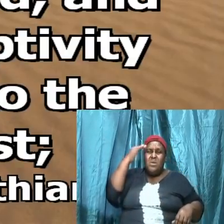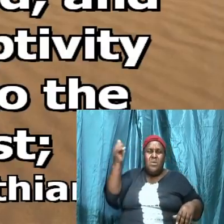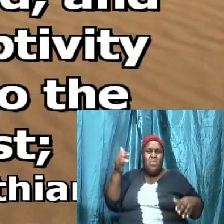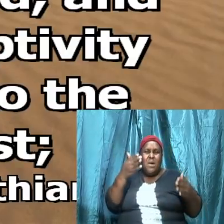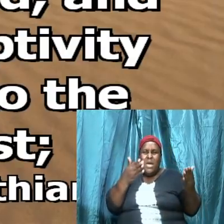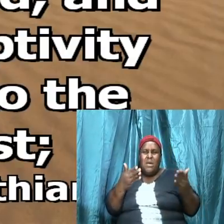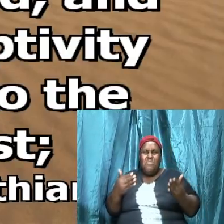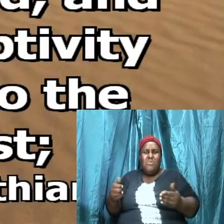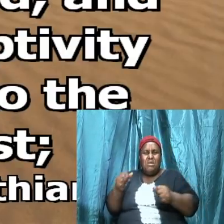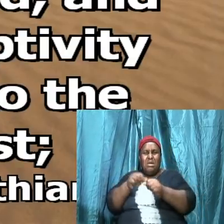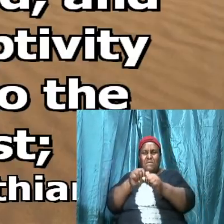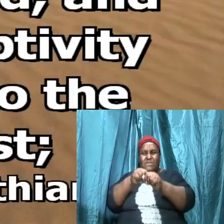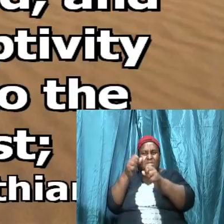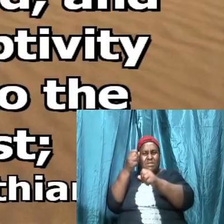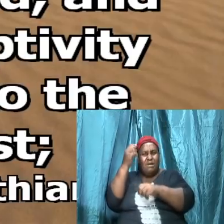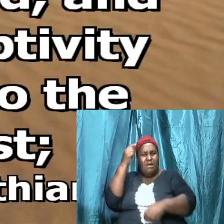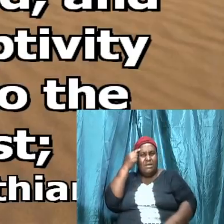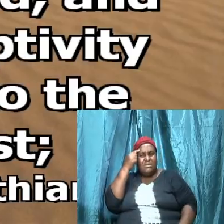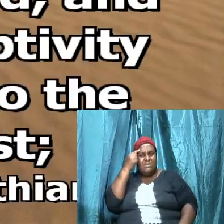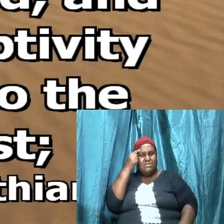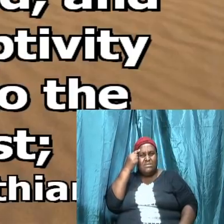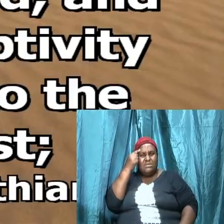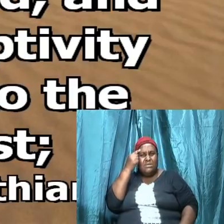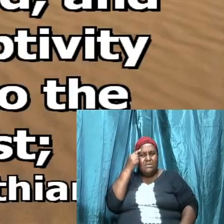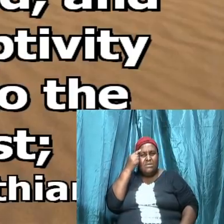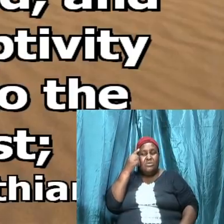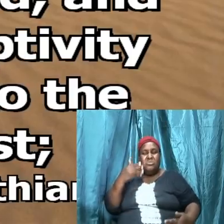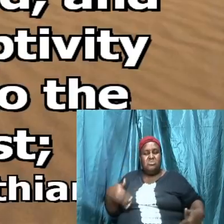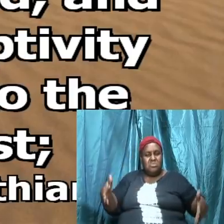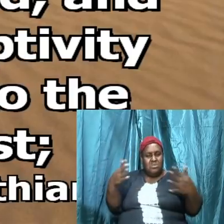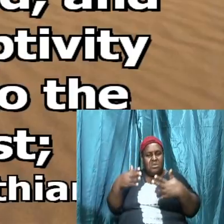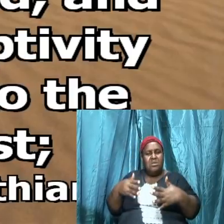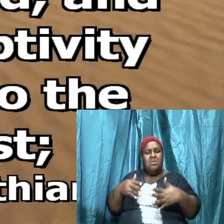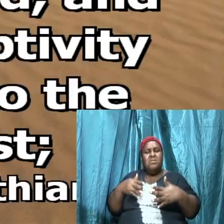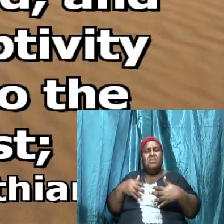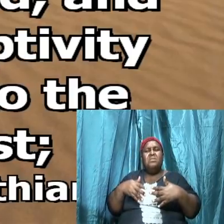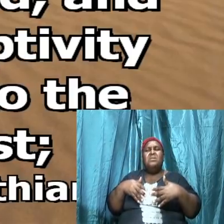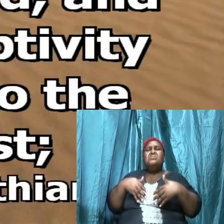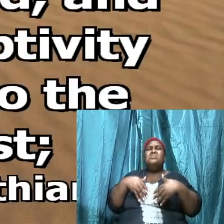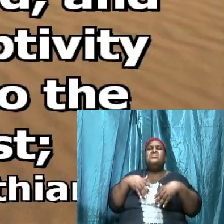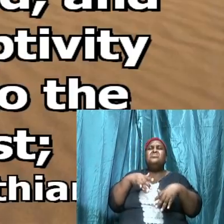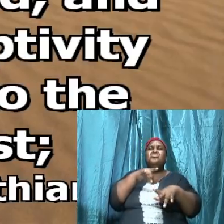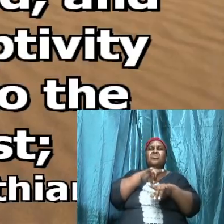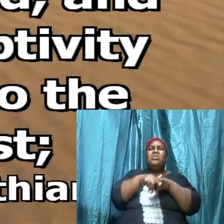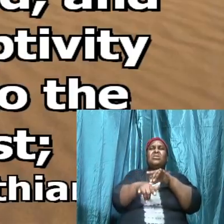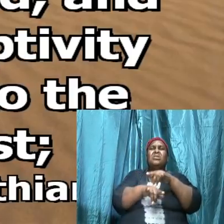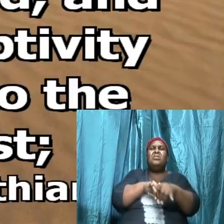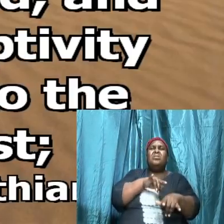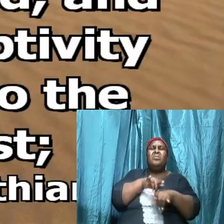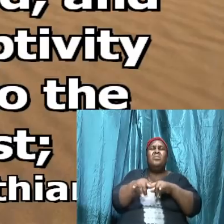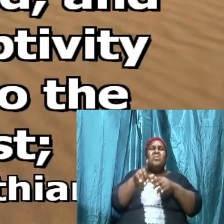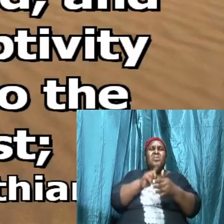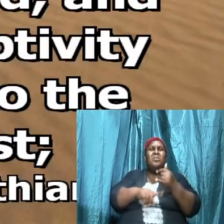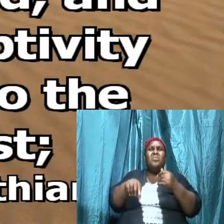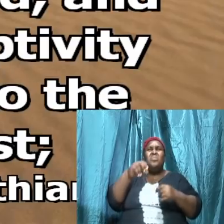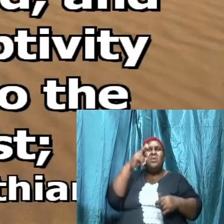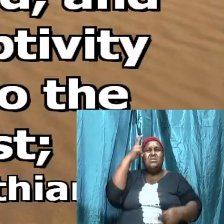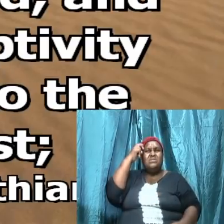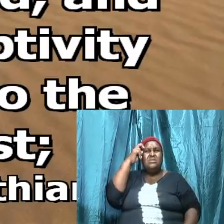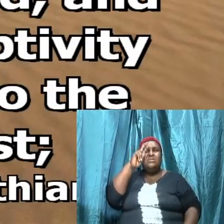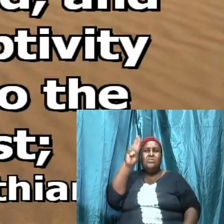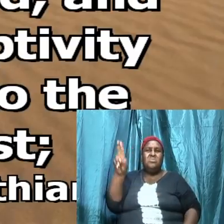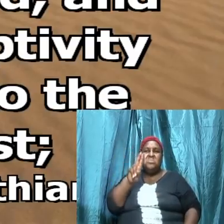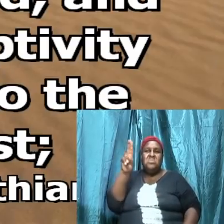because here is the strategy what Satan uses every